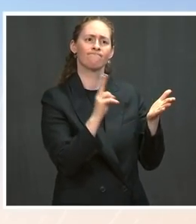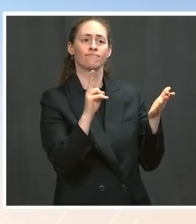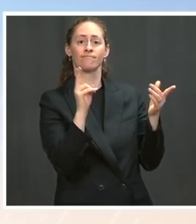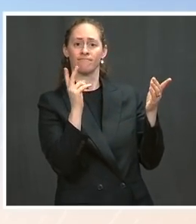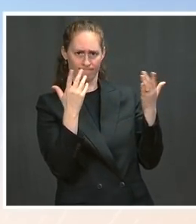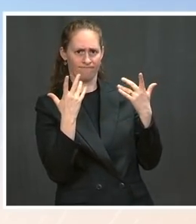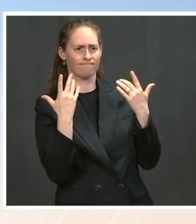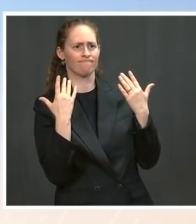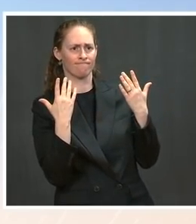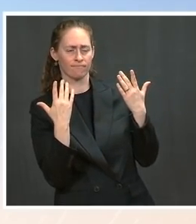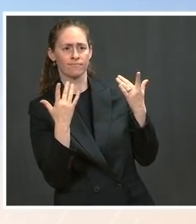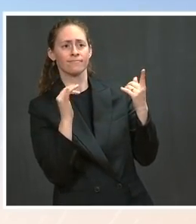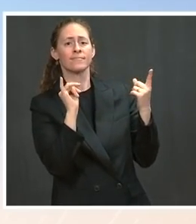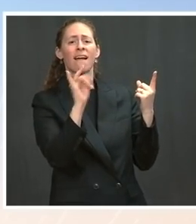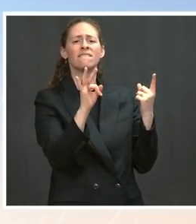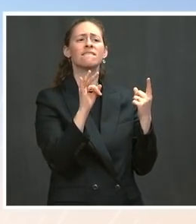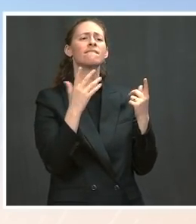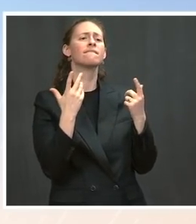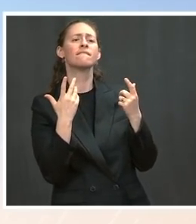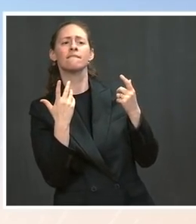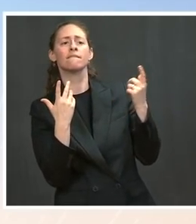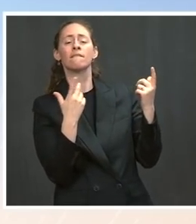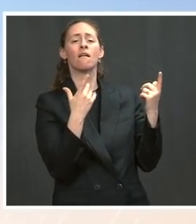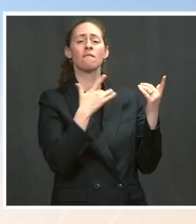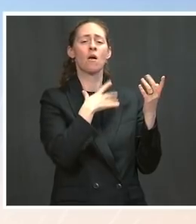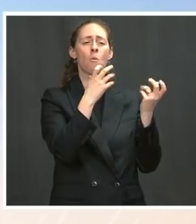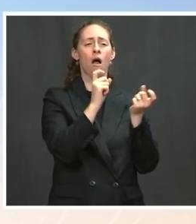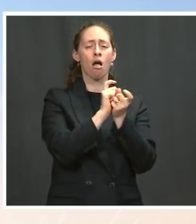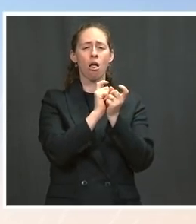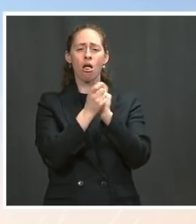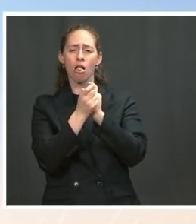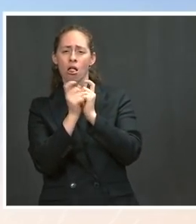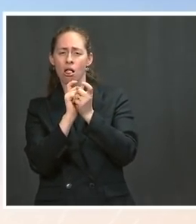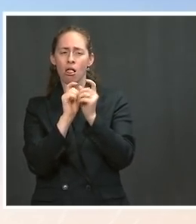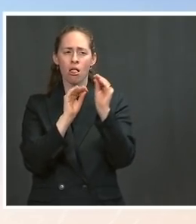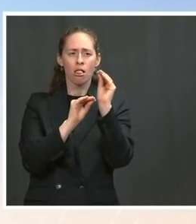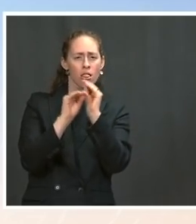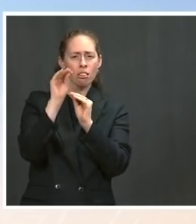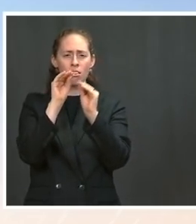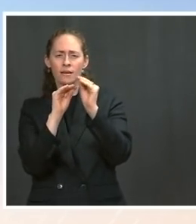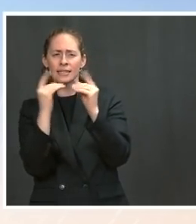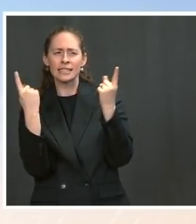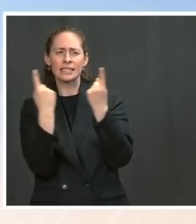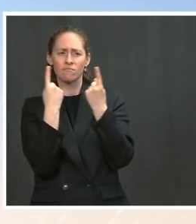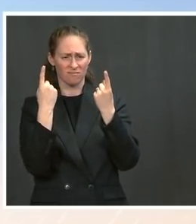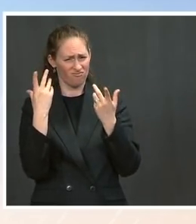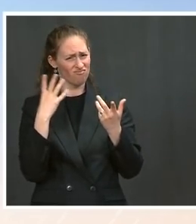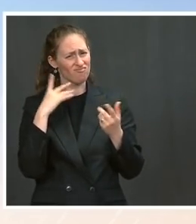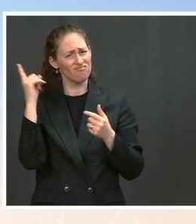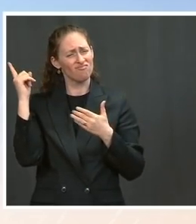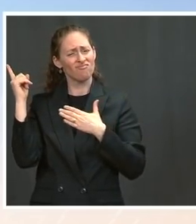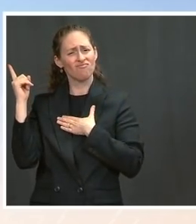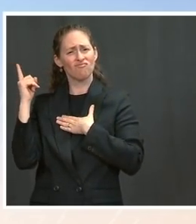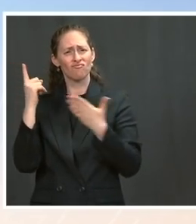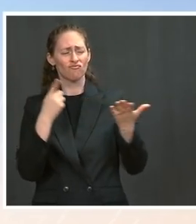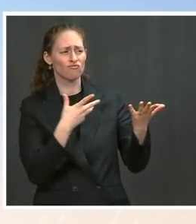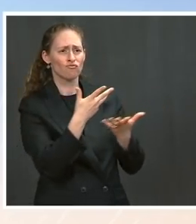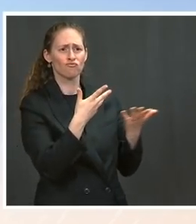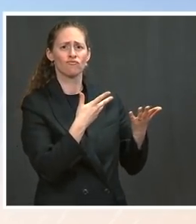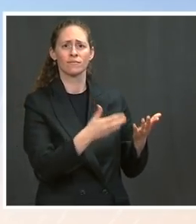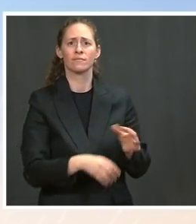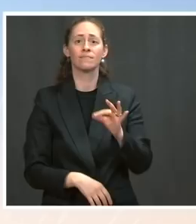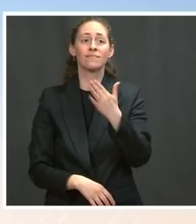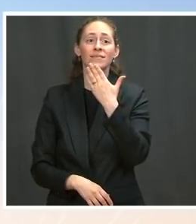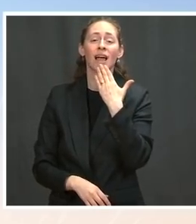push for the ordering of things or the mechanisms for the components moving forward, he's happy to hear from them on that as well. Thank you, everyone.